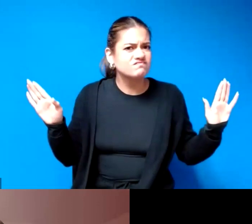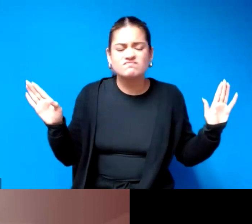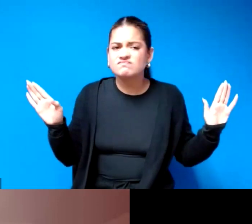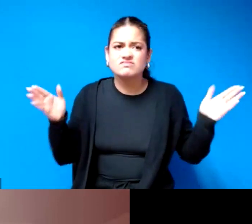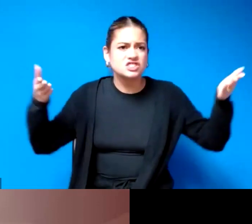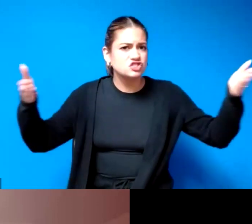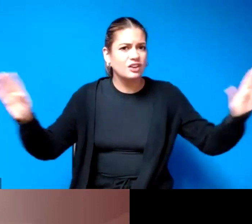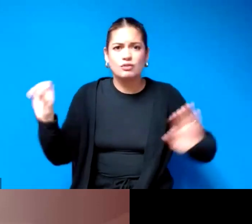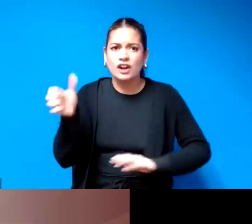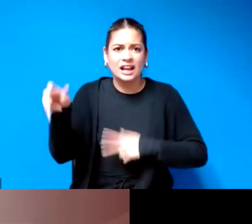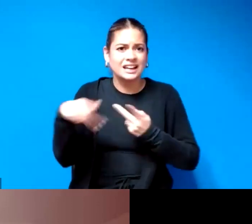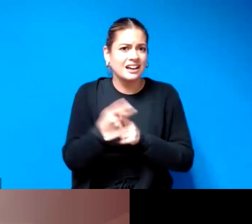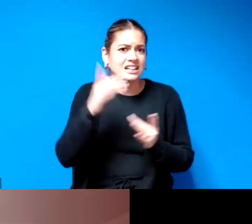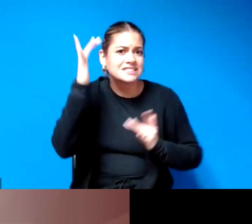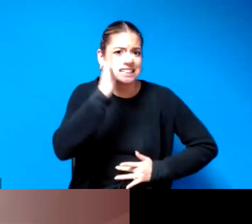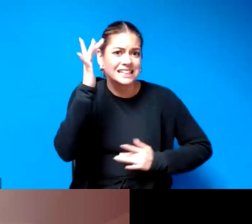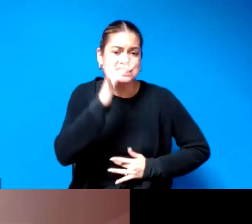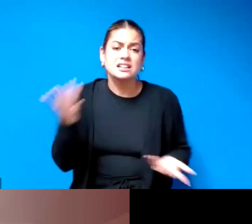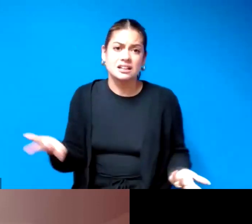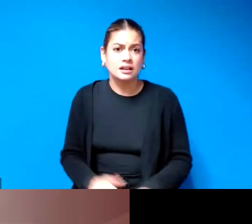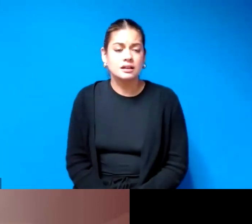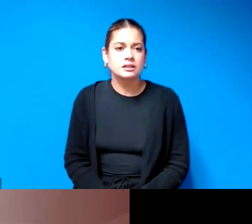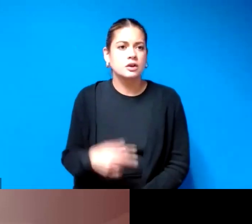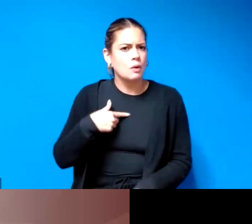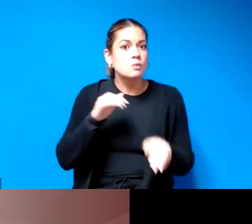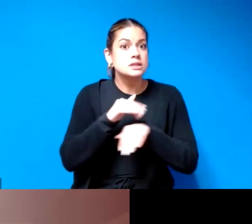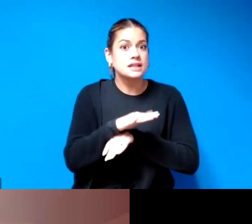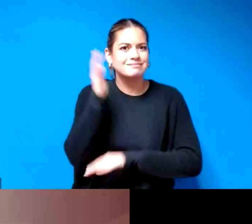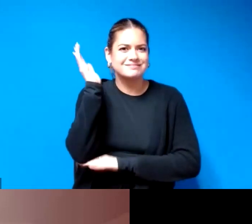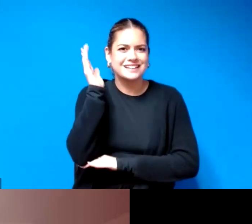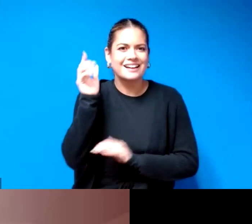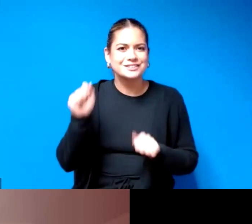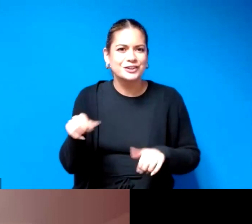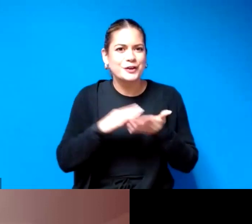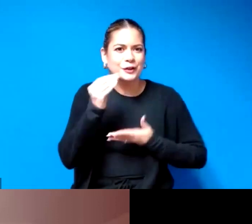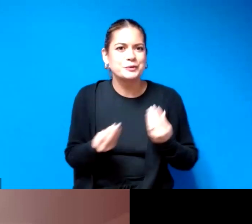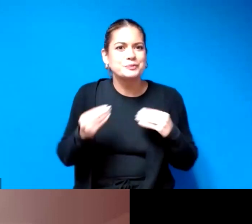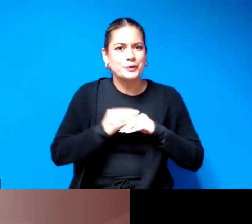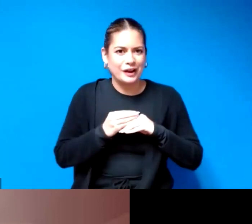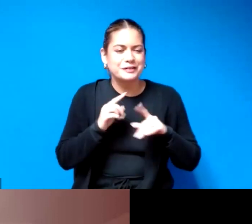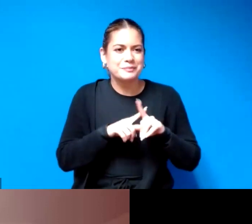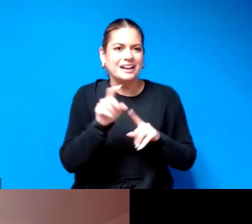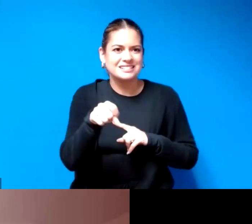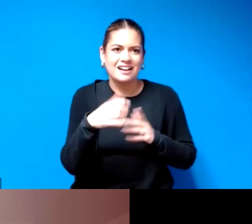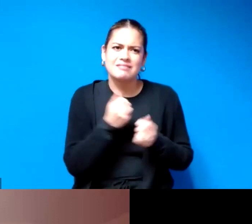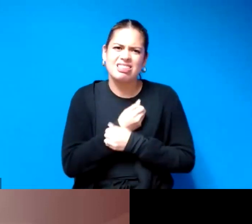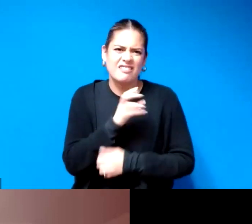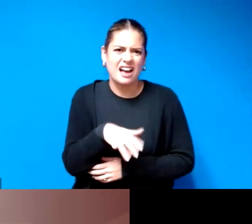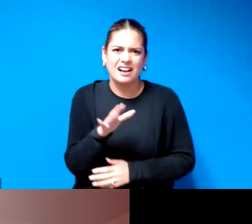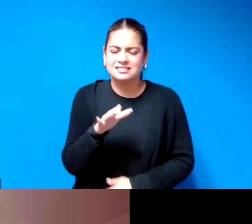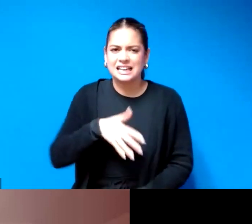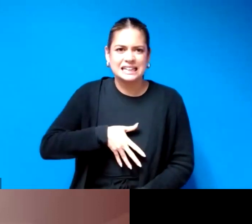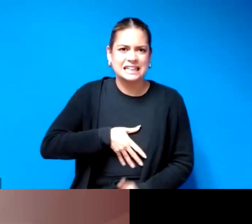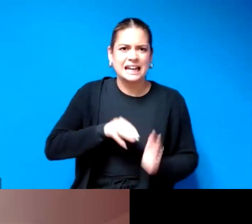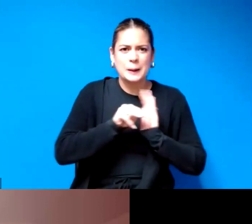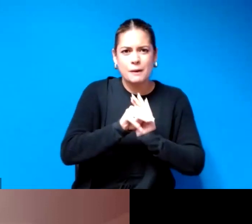universal for any type of condition so uh you know i'll send out those slides and you can learn a bit more about it um but i i love the canadian model of